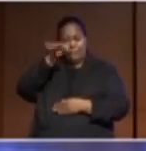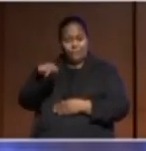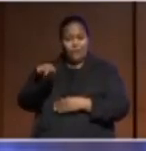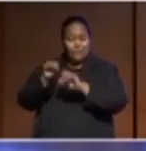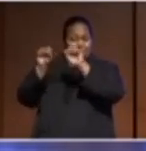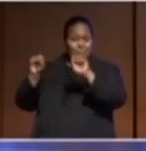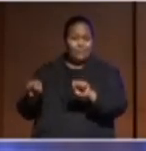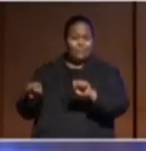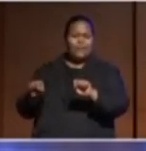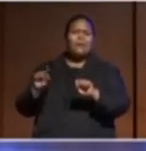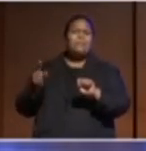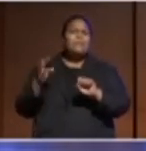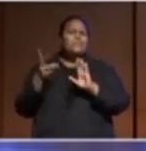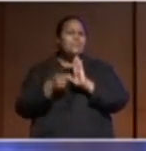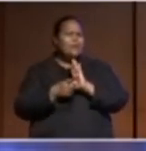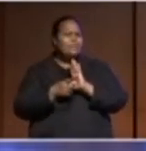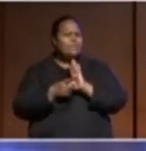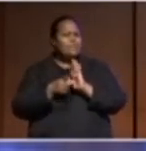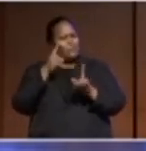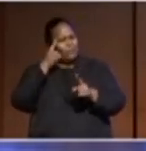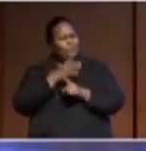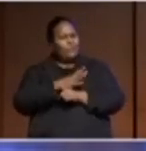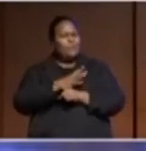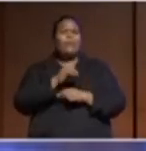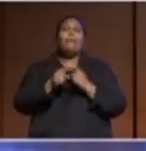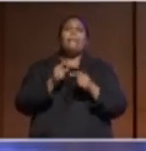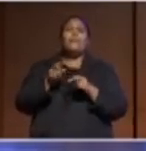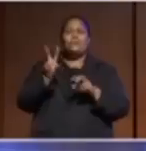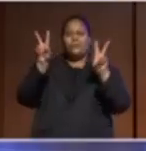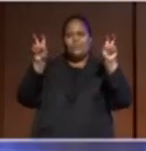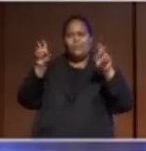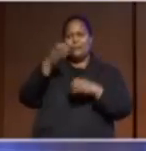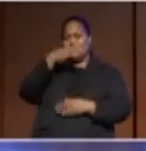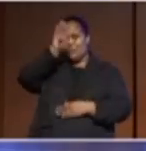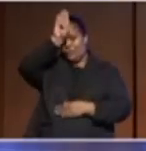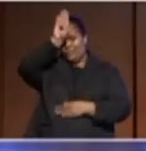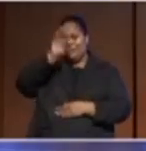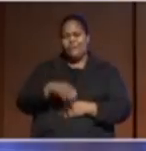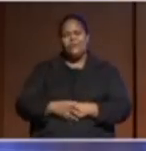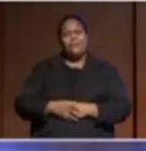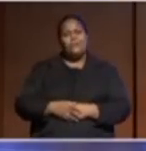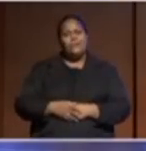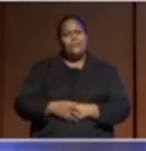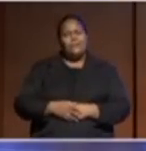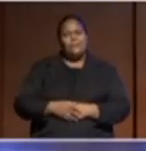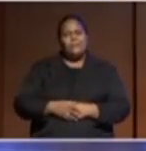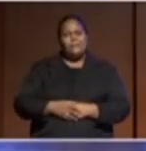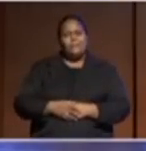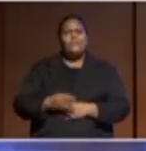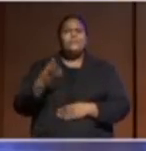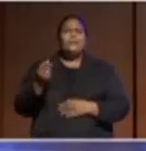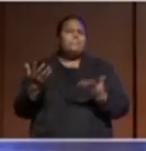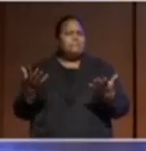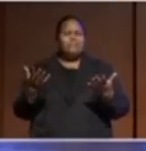often there are misconceptions about chiefs. You know, it's more often coloured through the lens of privilege.